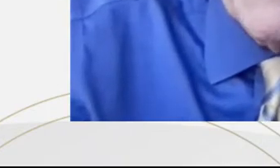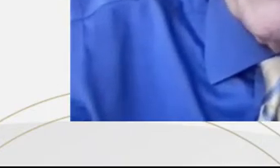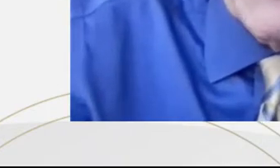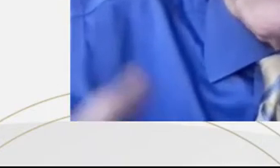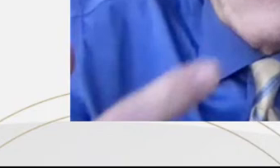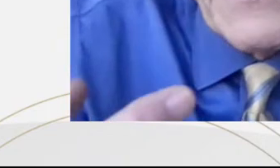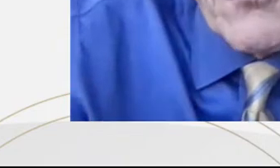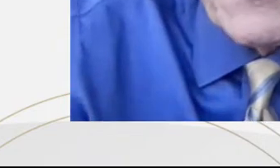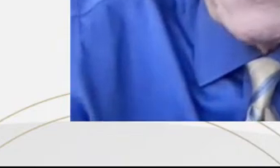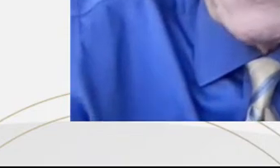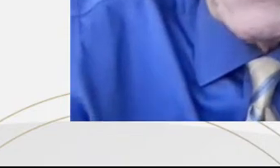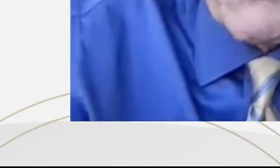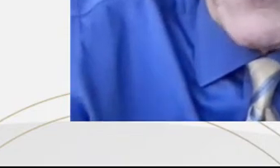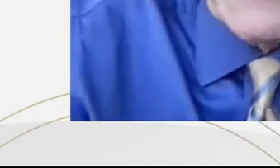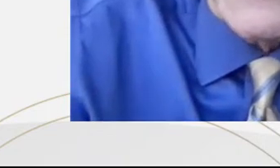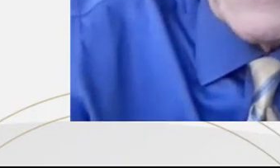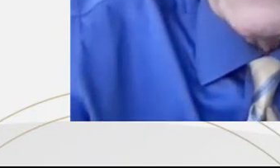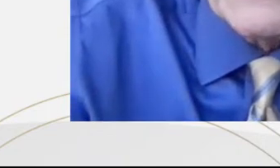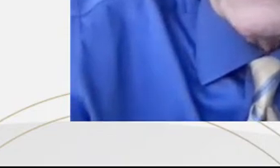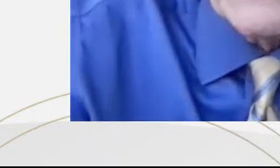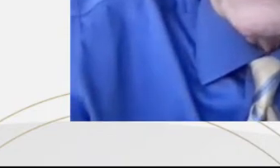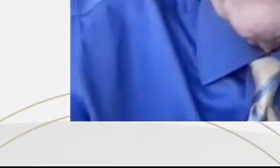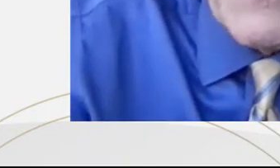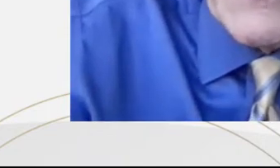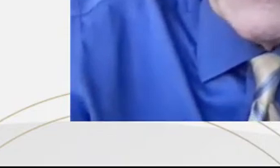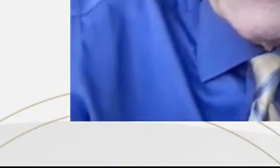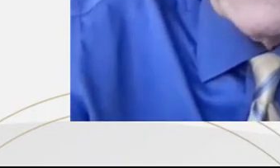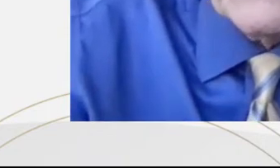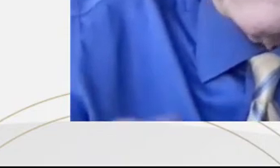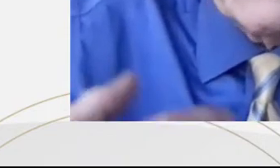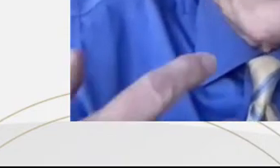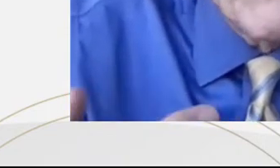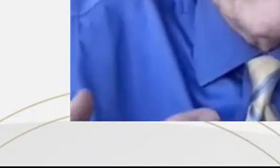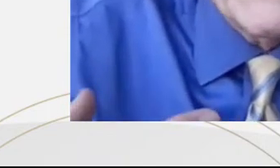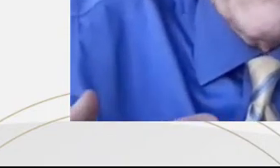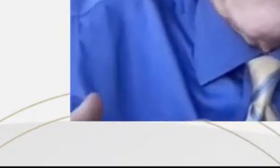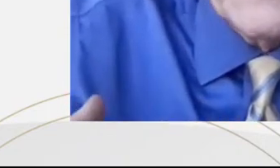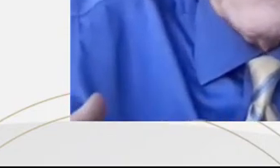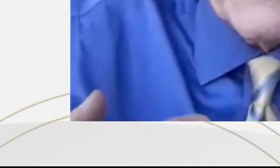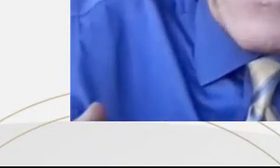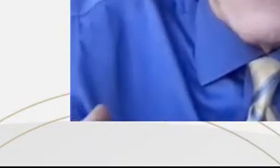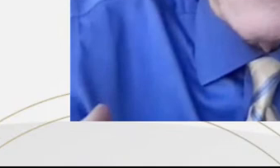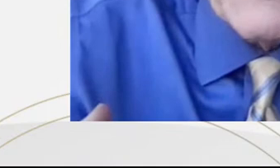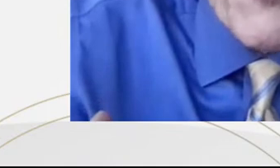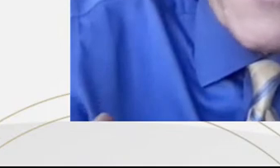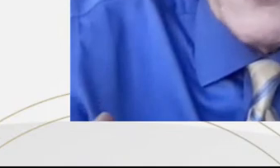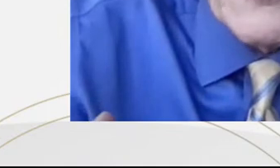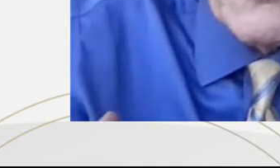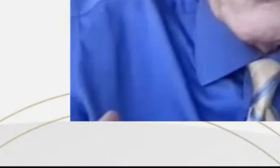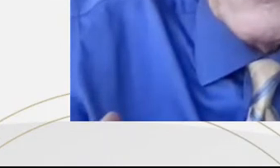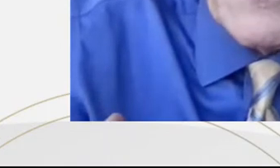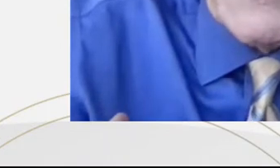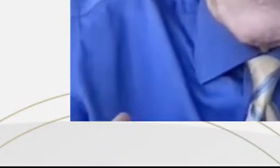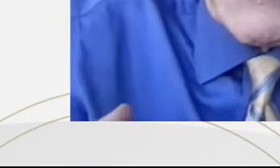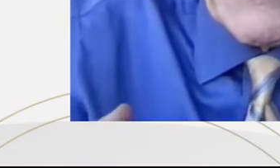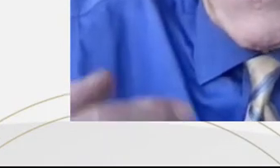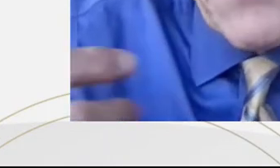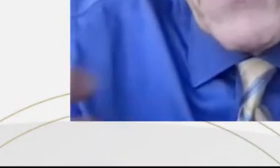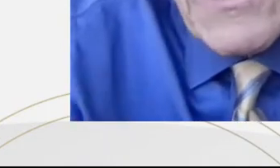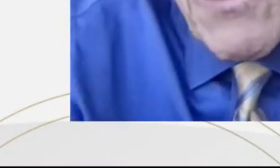guilty. The second criticism raised against the system is the power it places in the hands of prosecutors